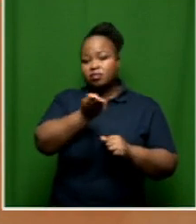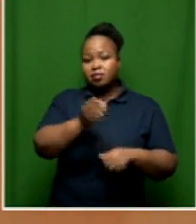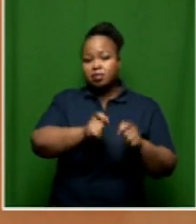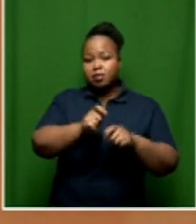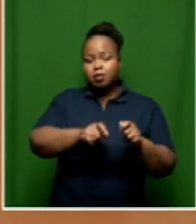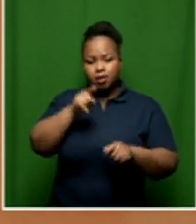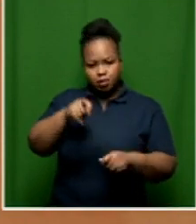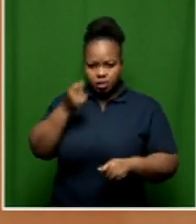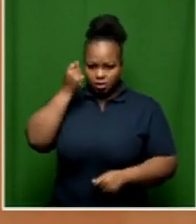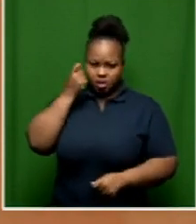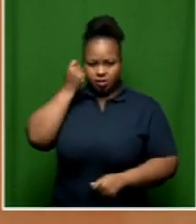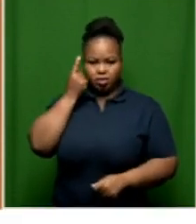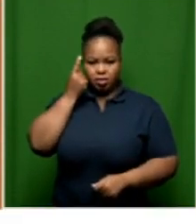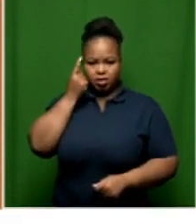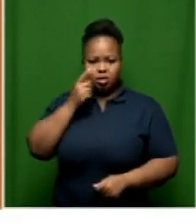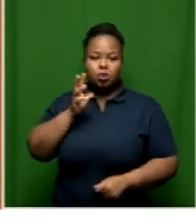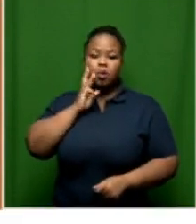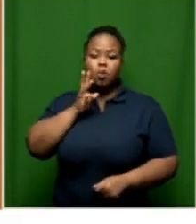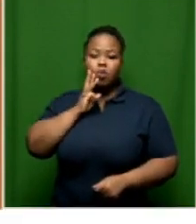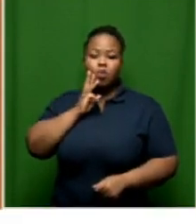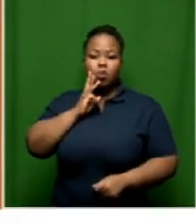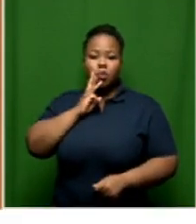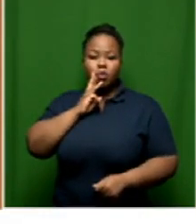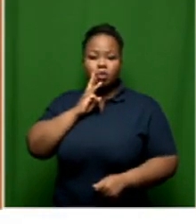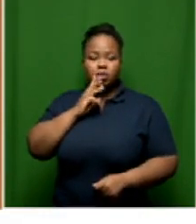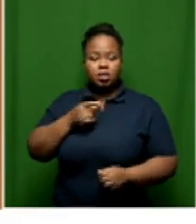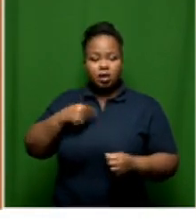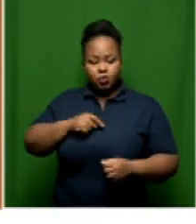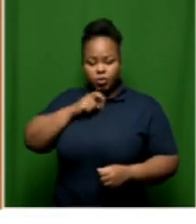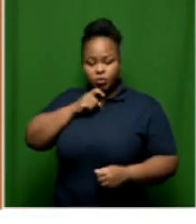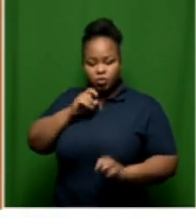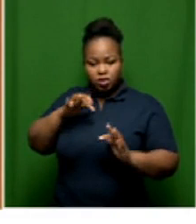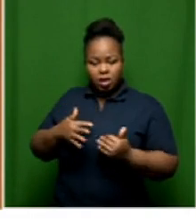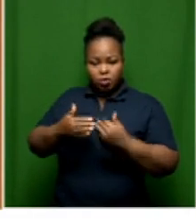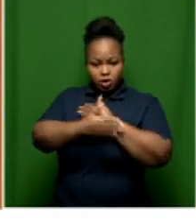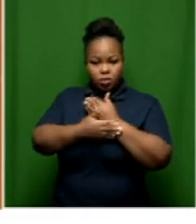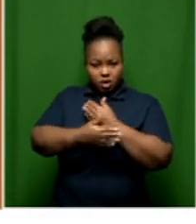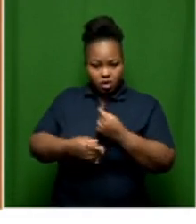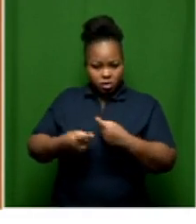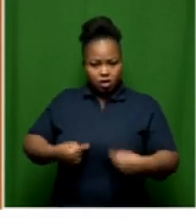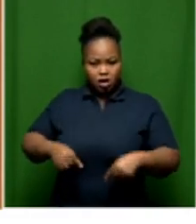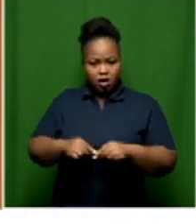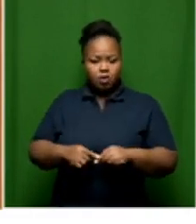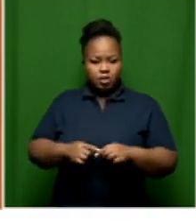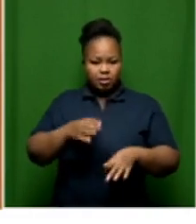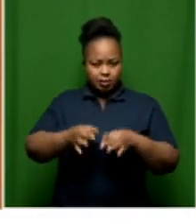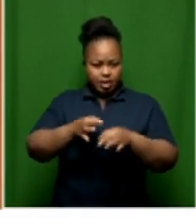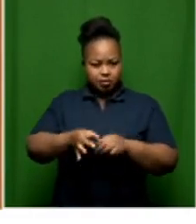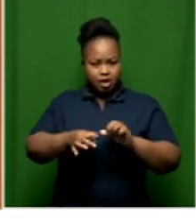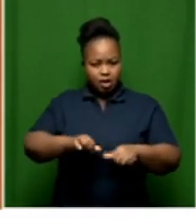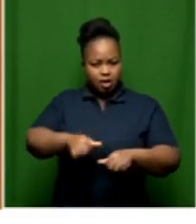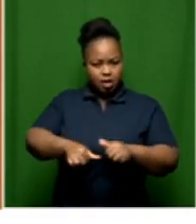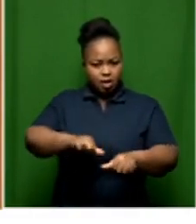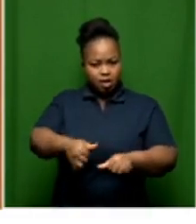understand where is our water, how is our water consumed within a country. If you look at the breakdown of the water